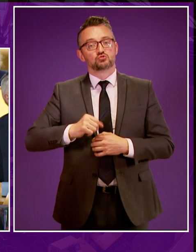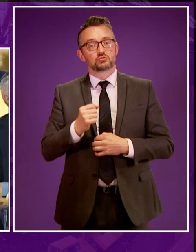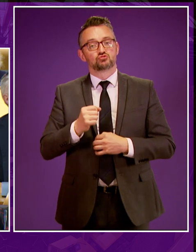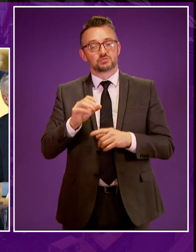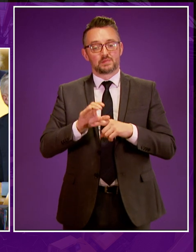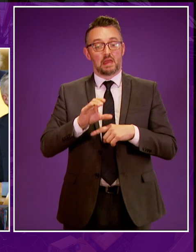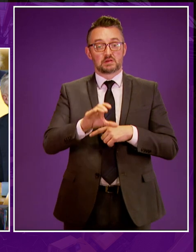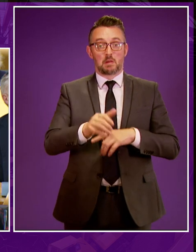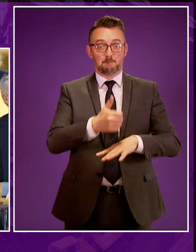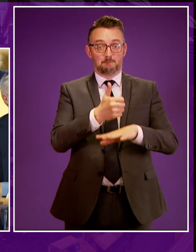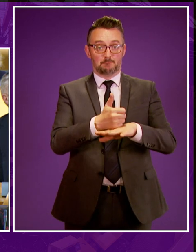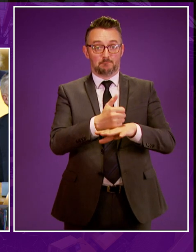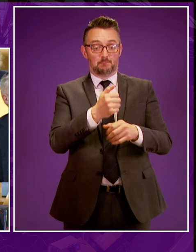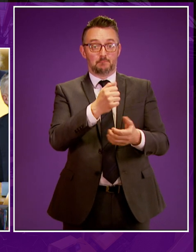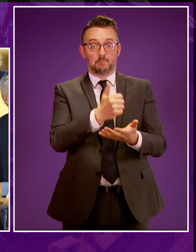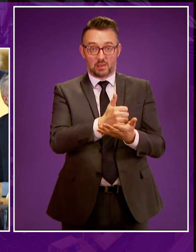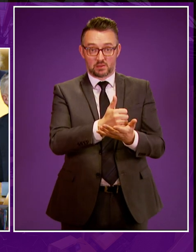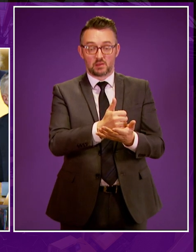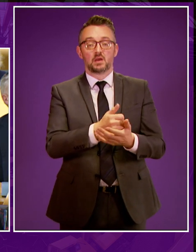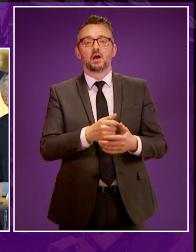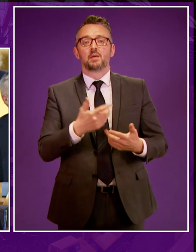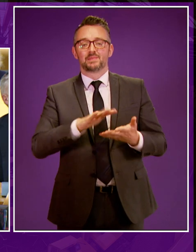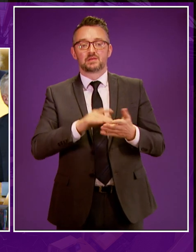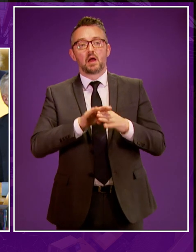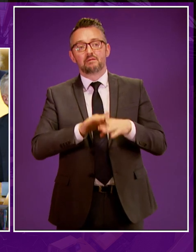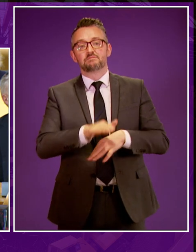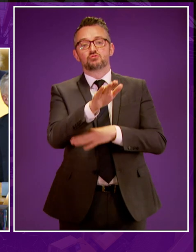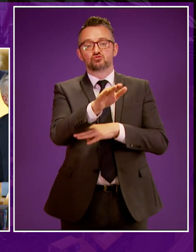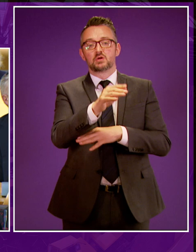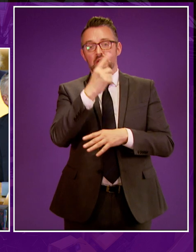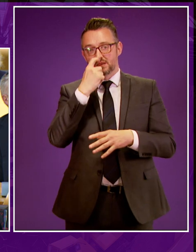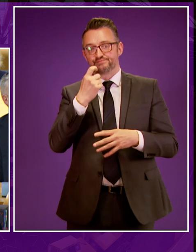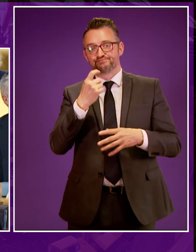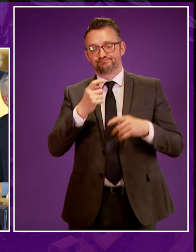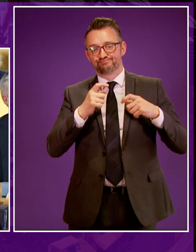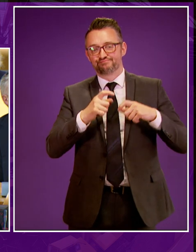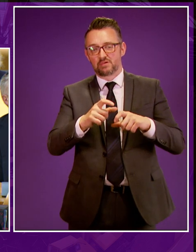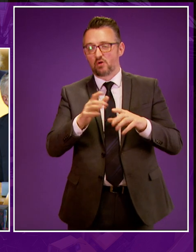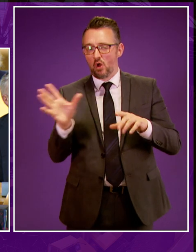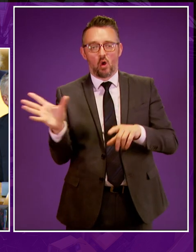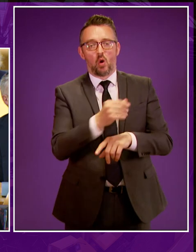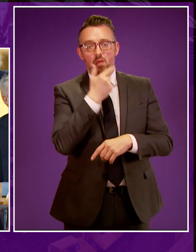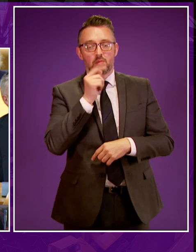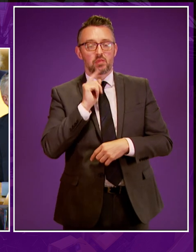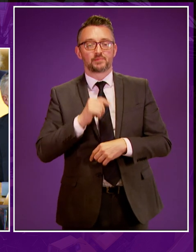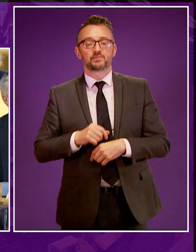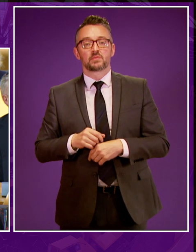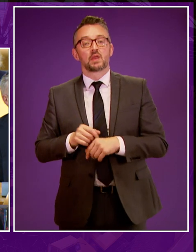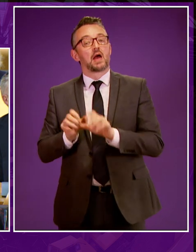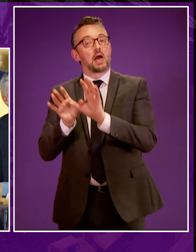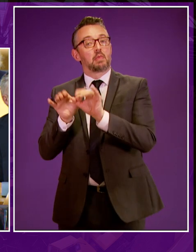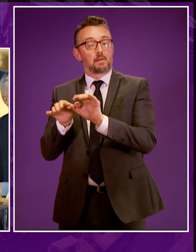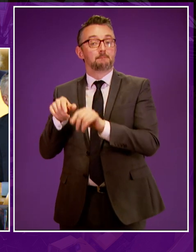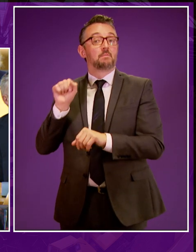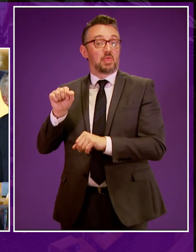investment bank, will drive a renewable energy future, which belongs to everyone. The Lib Dems amendment is positive in